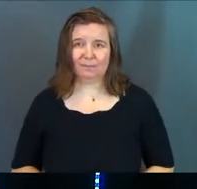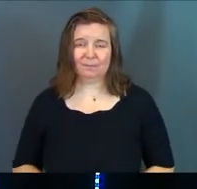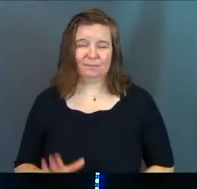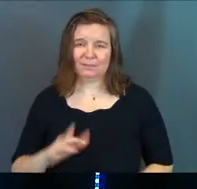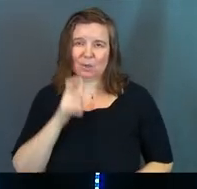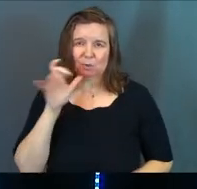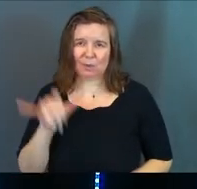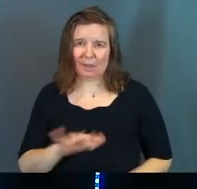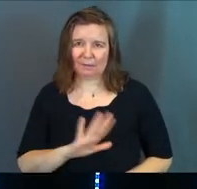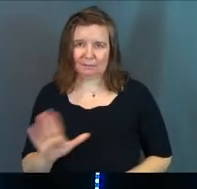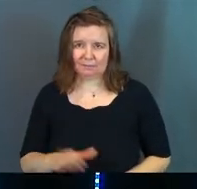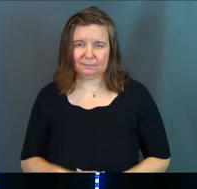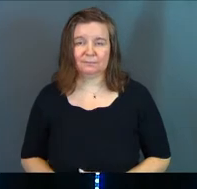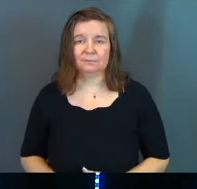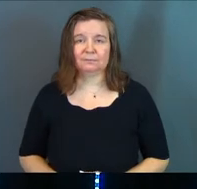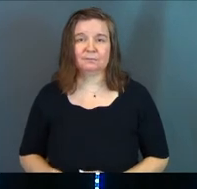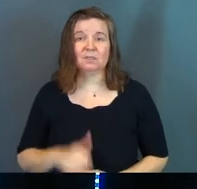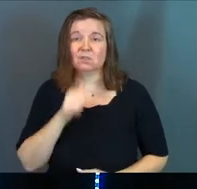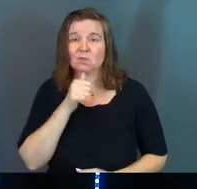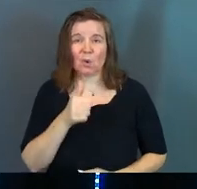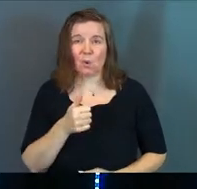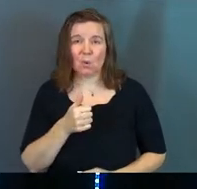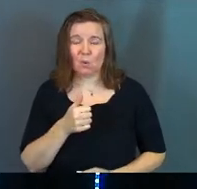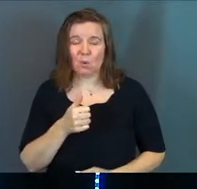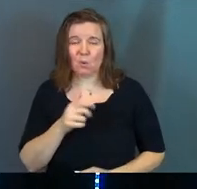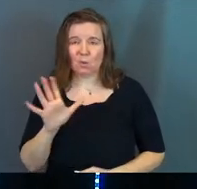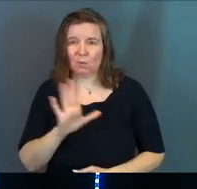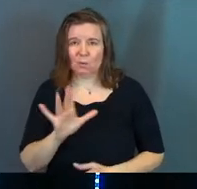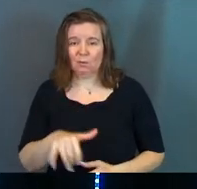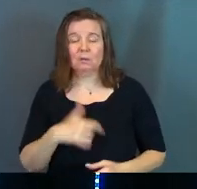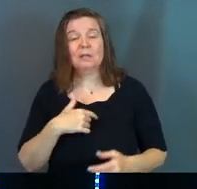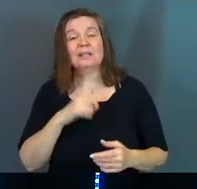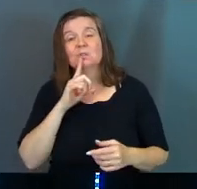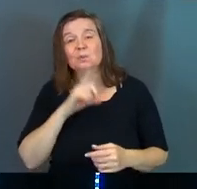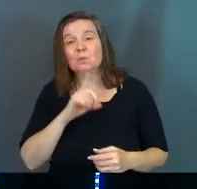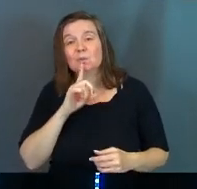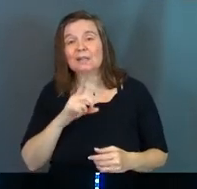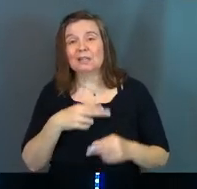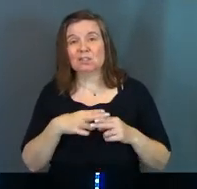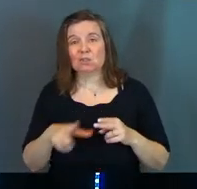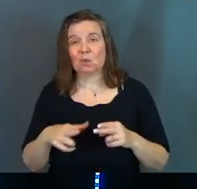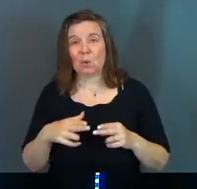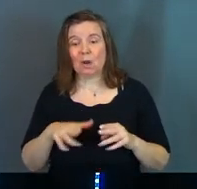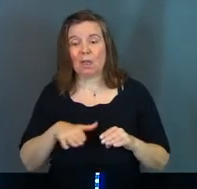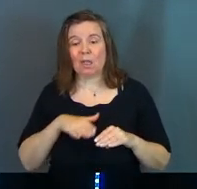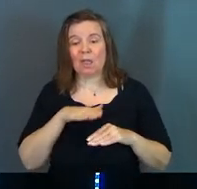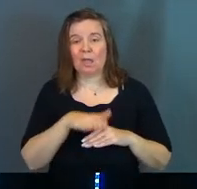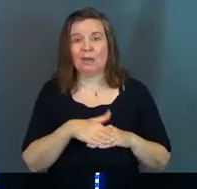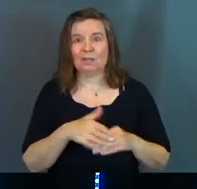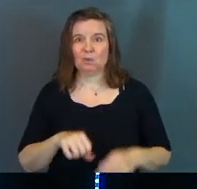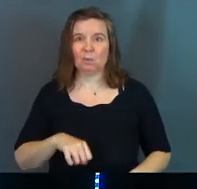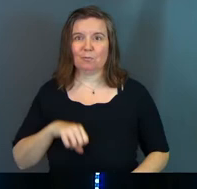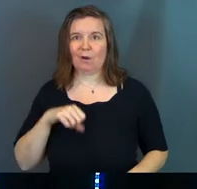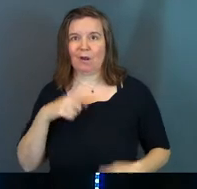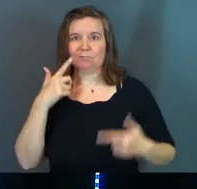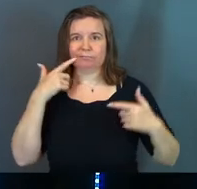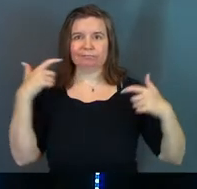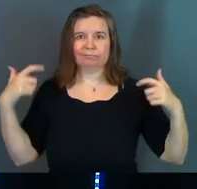No, don't do that. Don't go there. It's a really short baby step into pride.